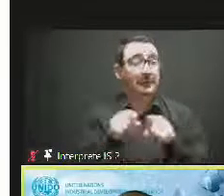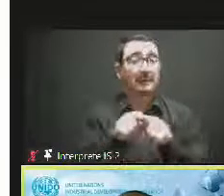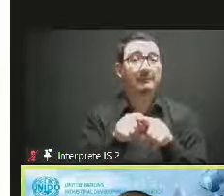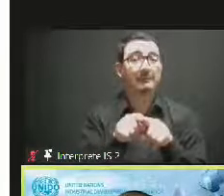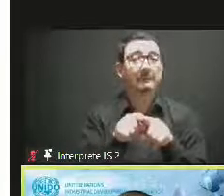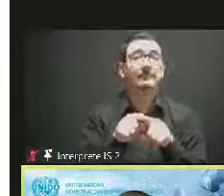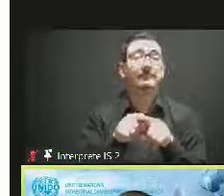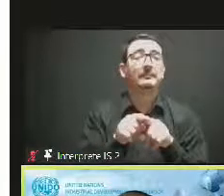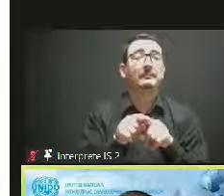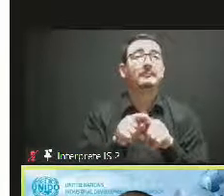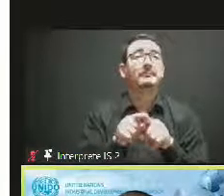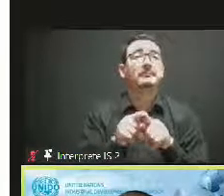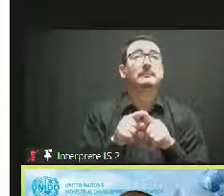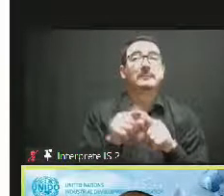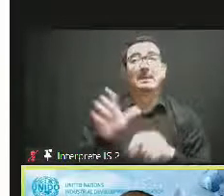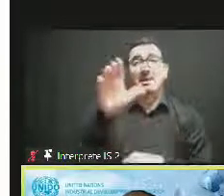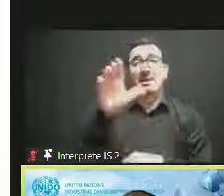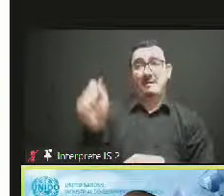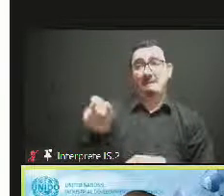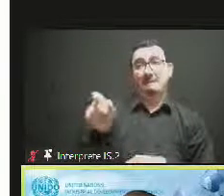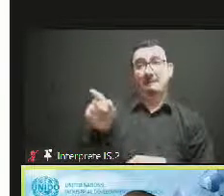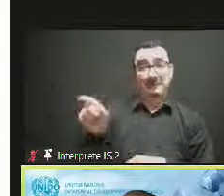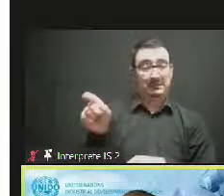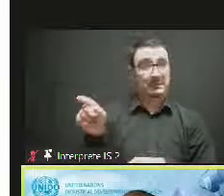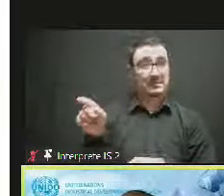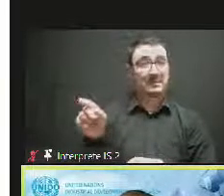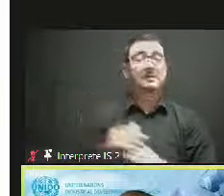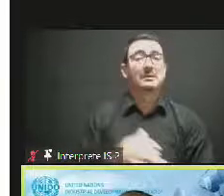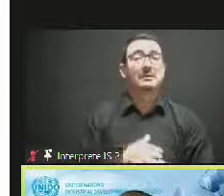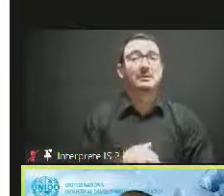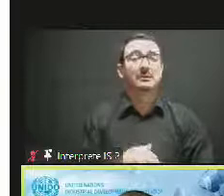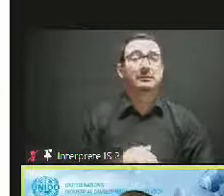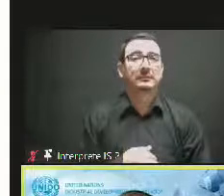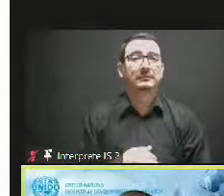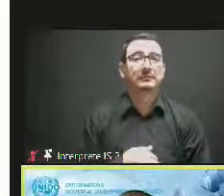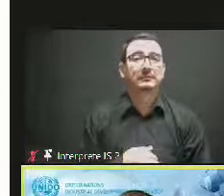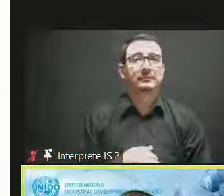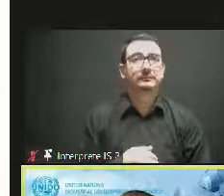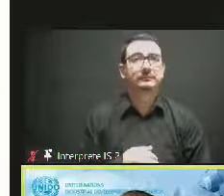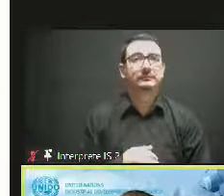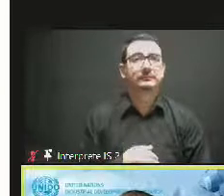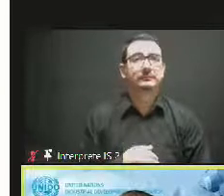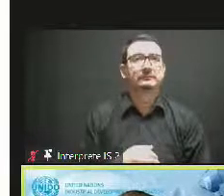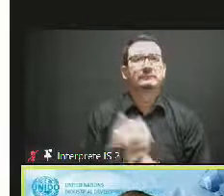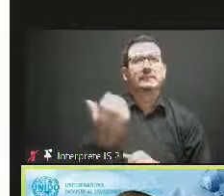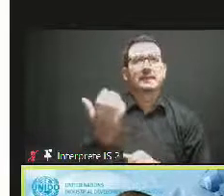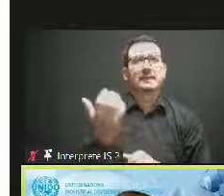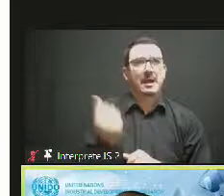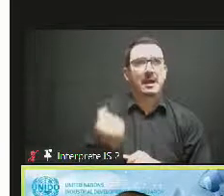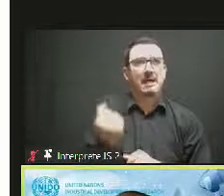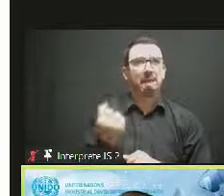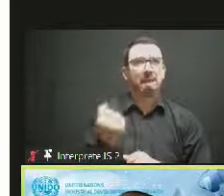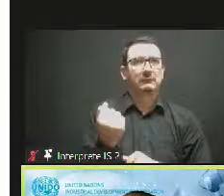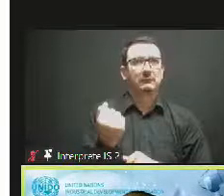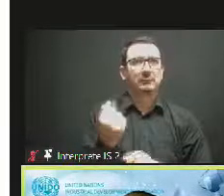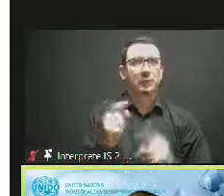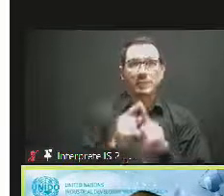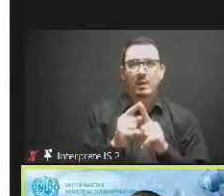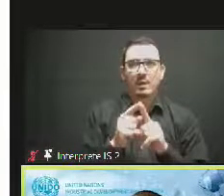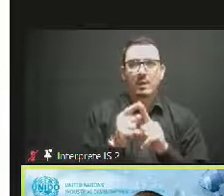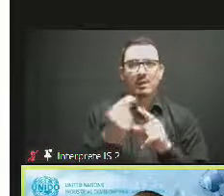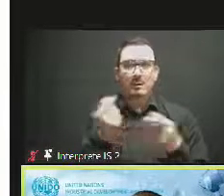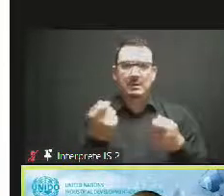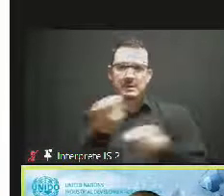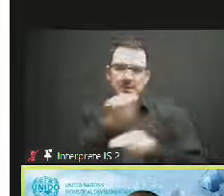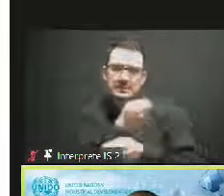lot of common commonalities here, and particularly with the digital transformation strategy for